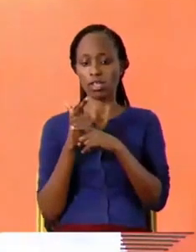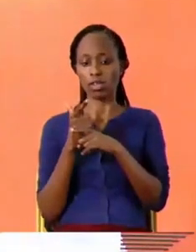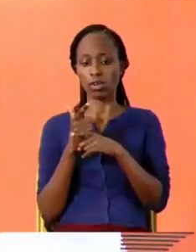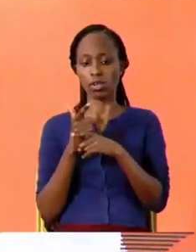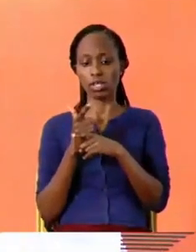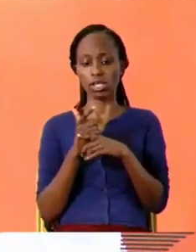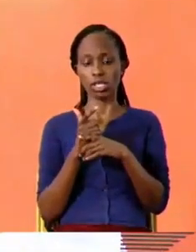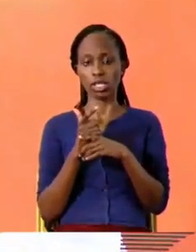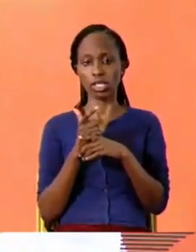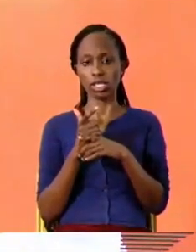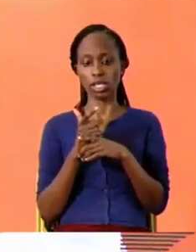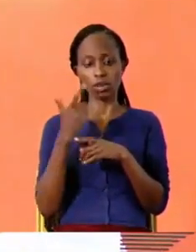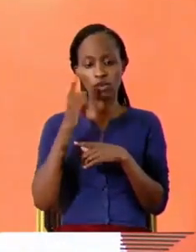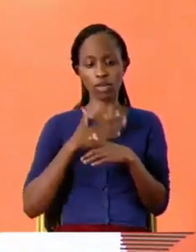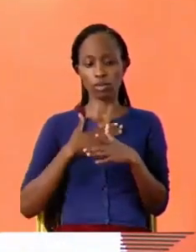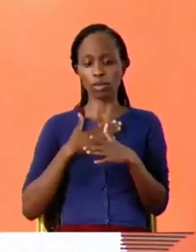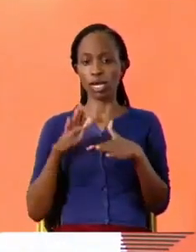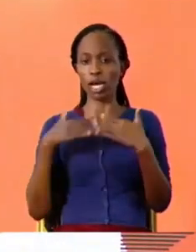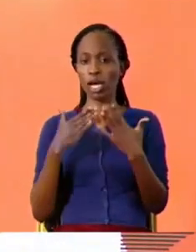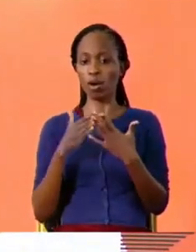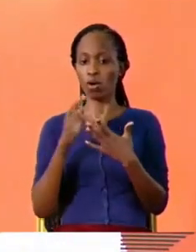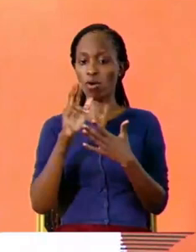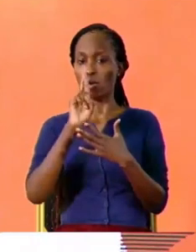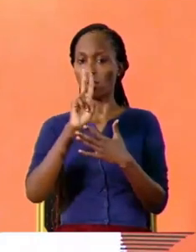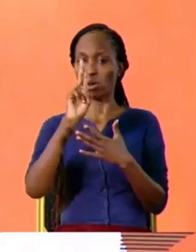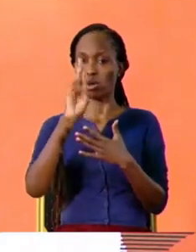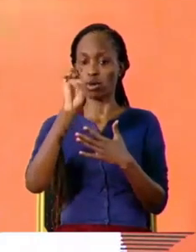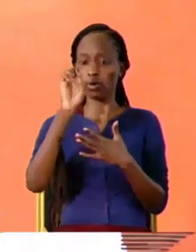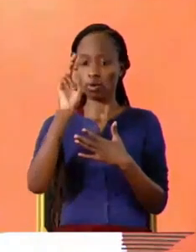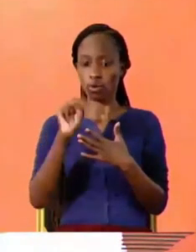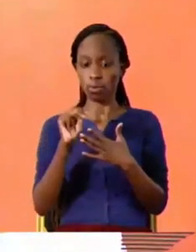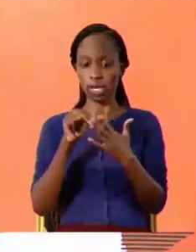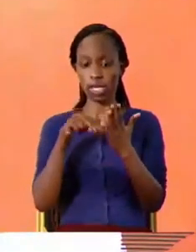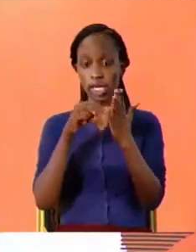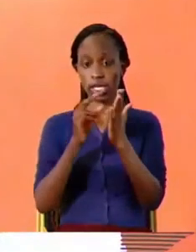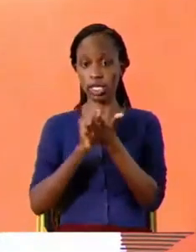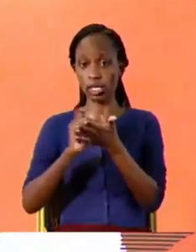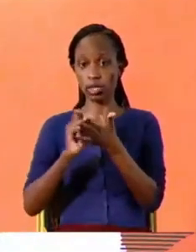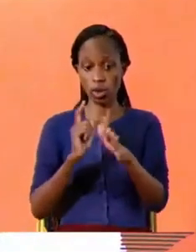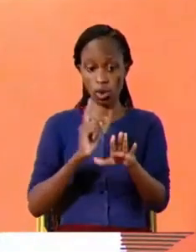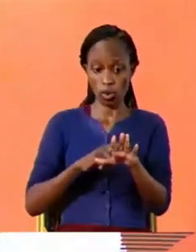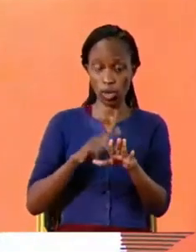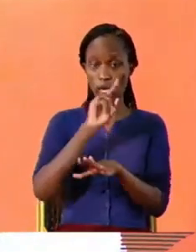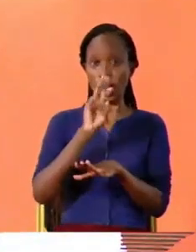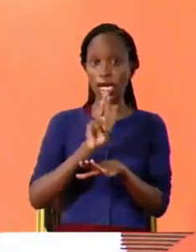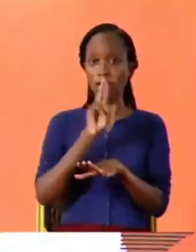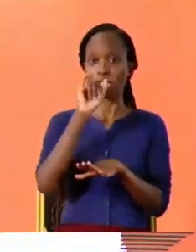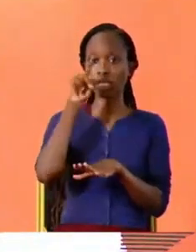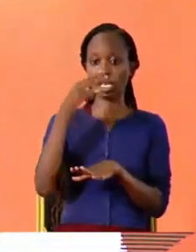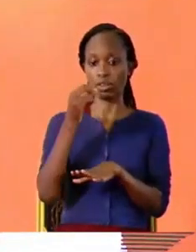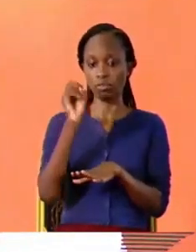is titled how does how Ruben reads and rights when I use the iPhone when have access to a couple of applications